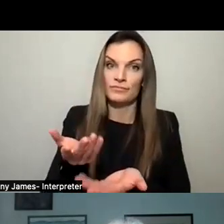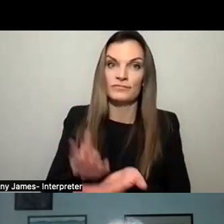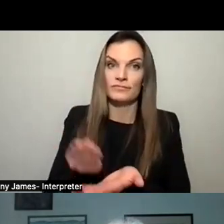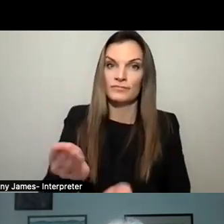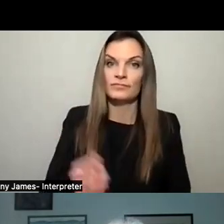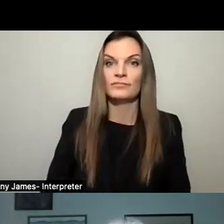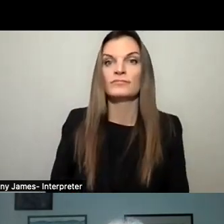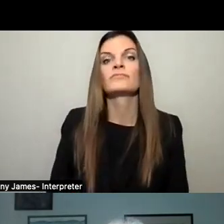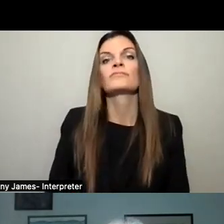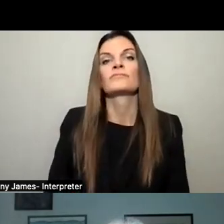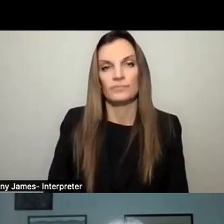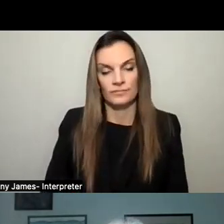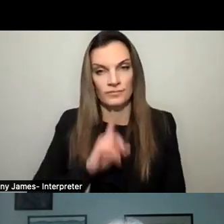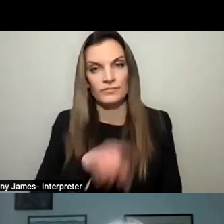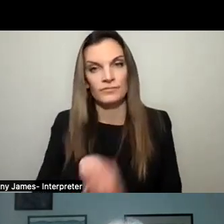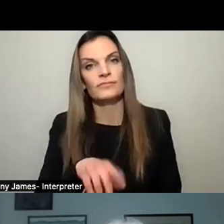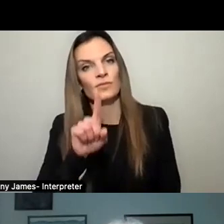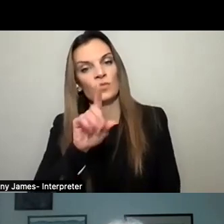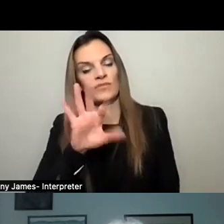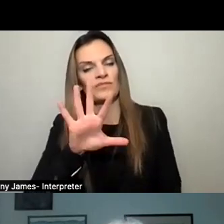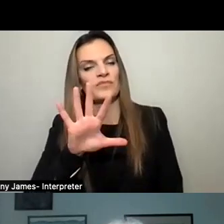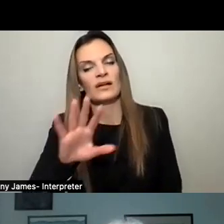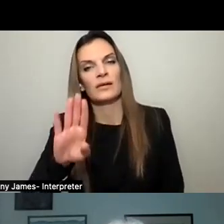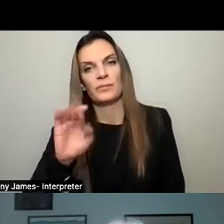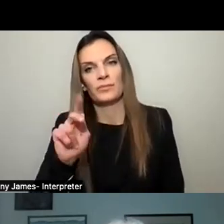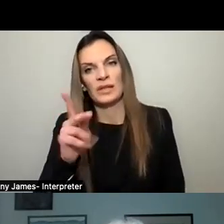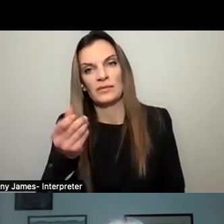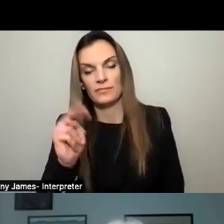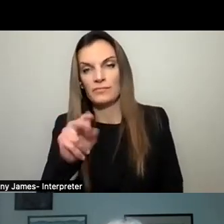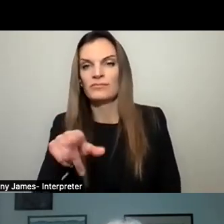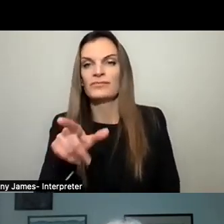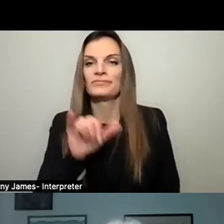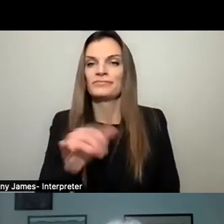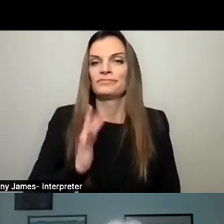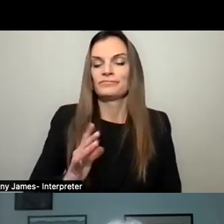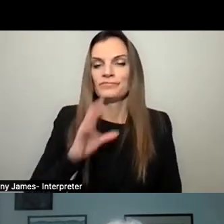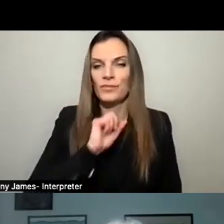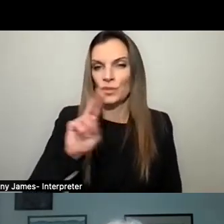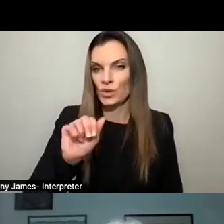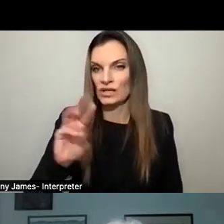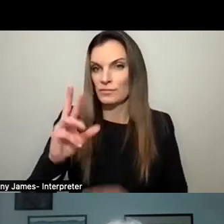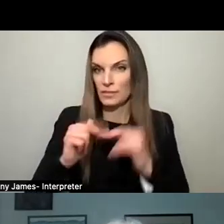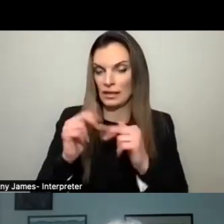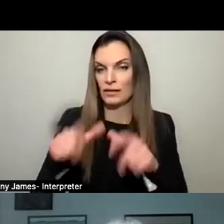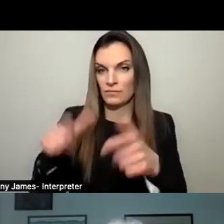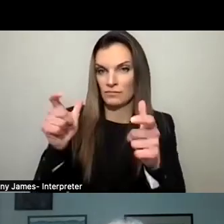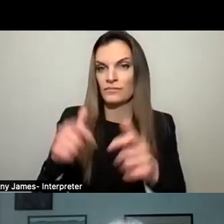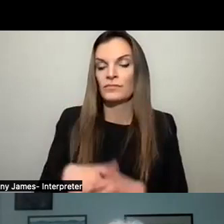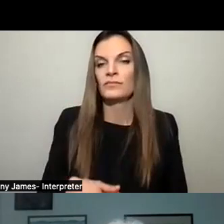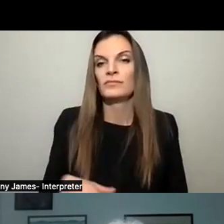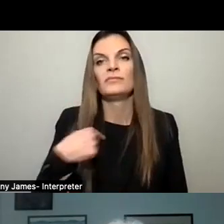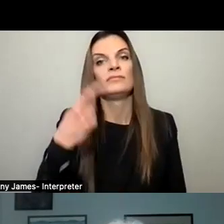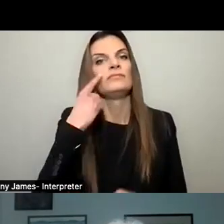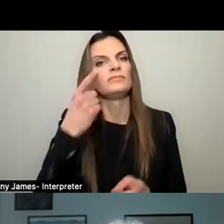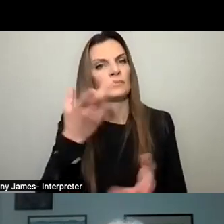195 Beekman for everyone here is the old UAW building. Right now, I believe they have an opportunity for commercial